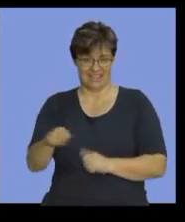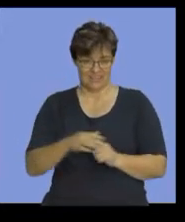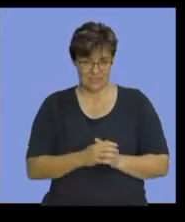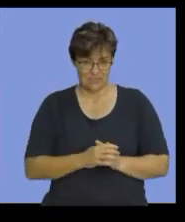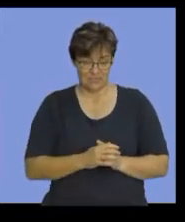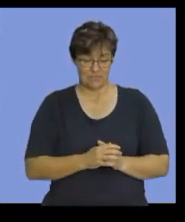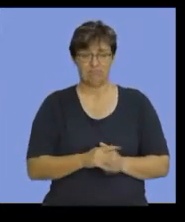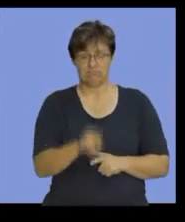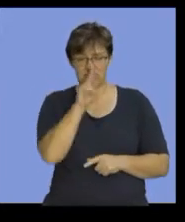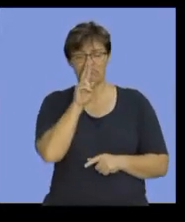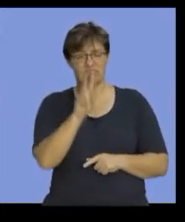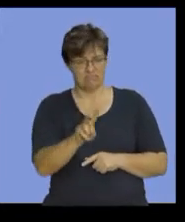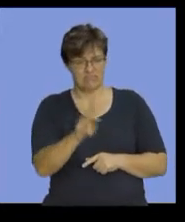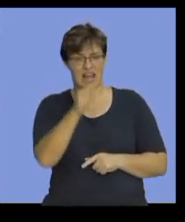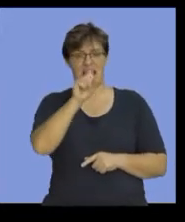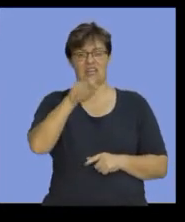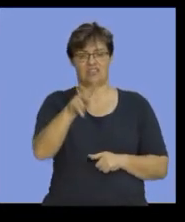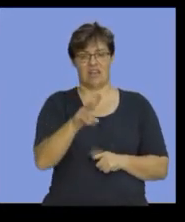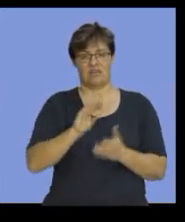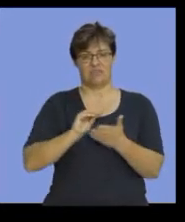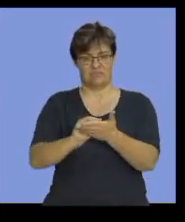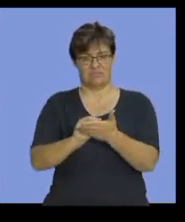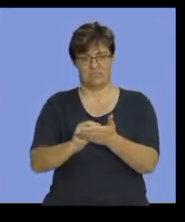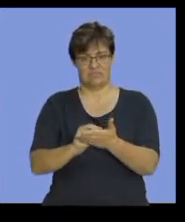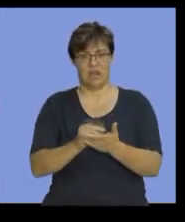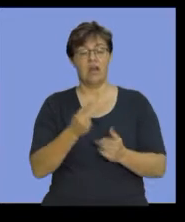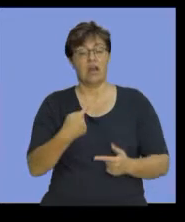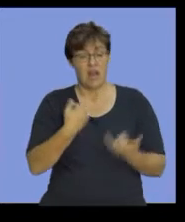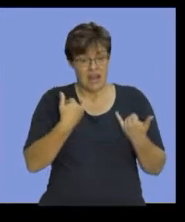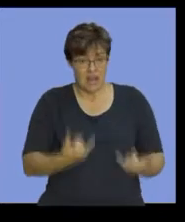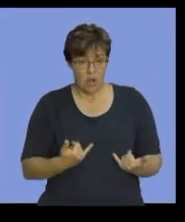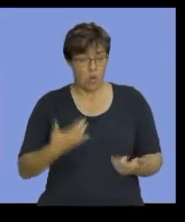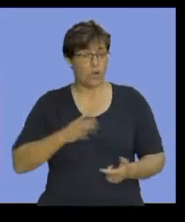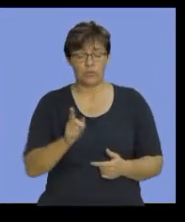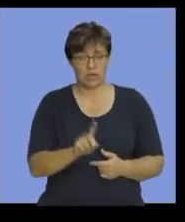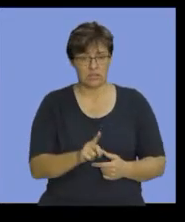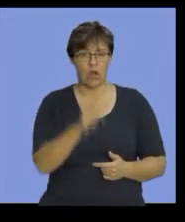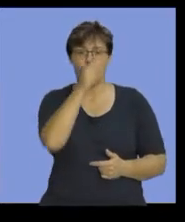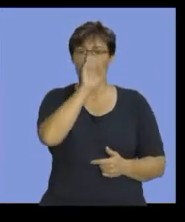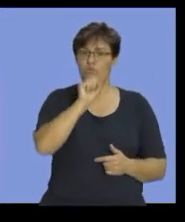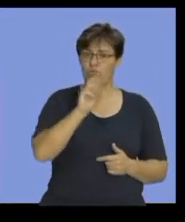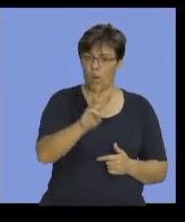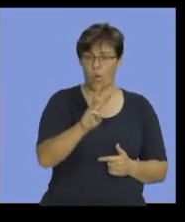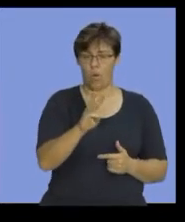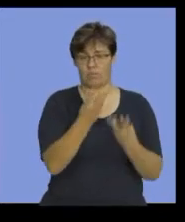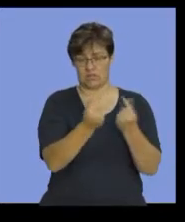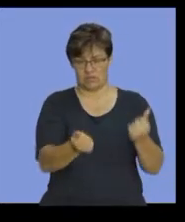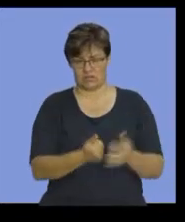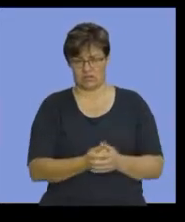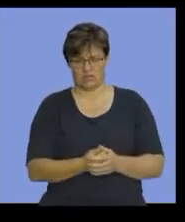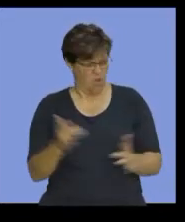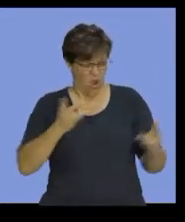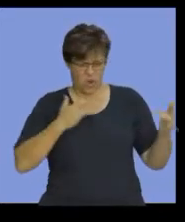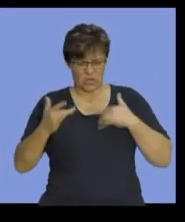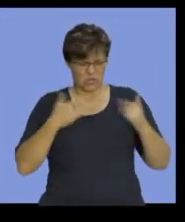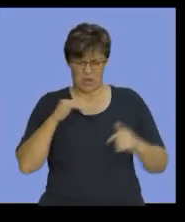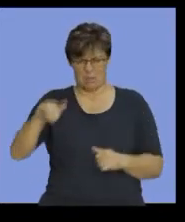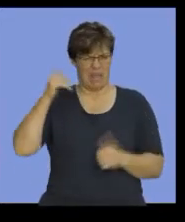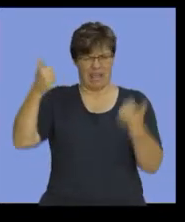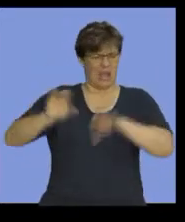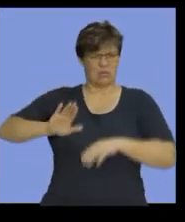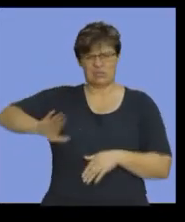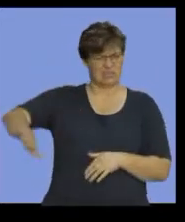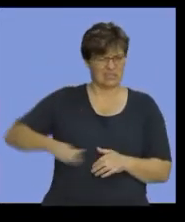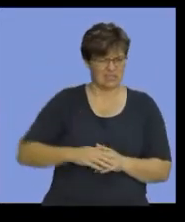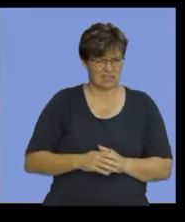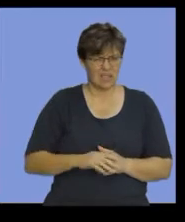Clearly, you can see, with us, the emphasis now is on raw materials, isn't it? We're not concerned about the bank account per se,